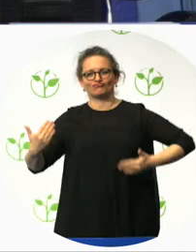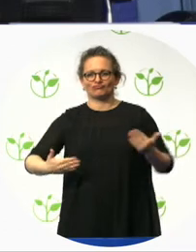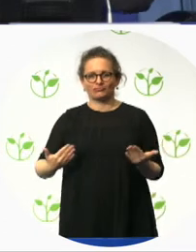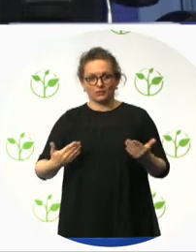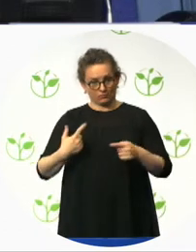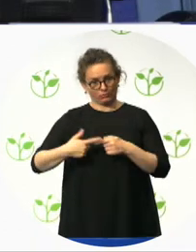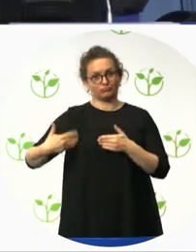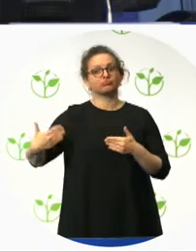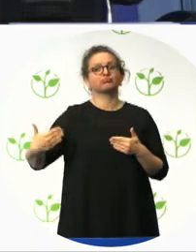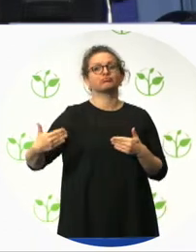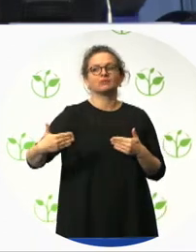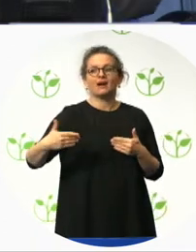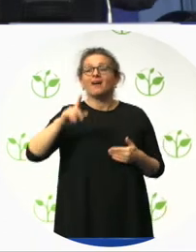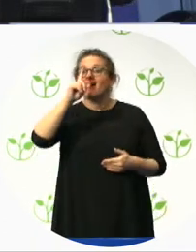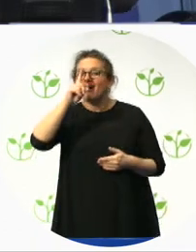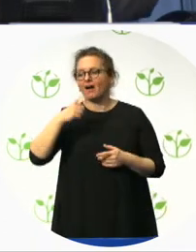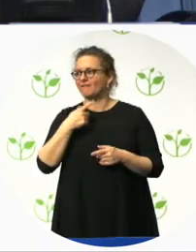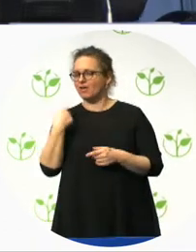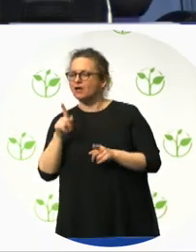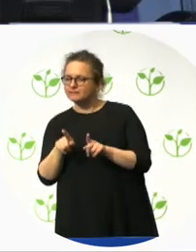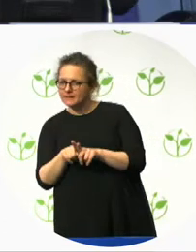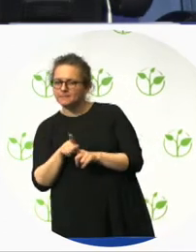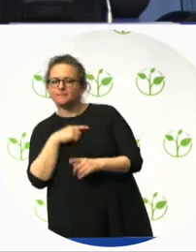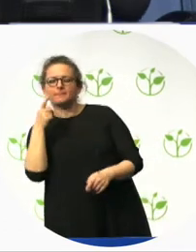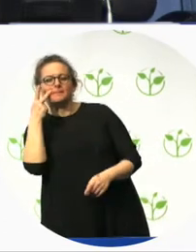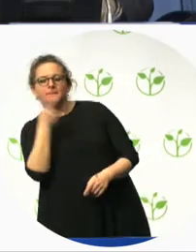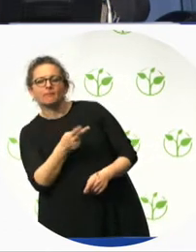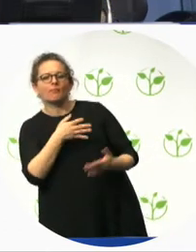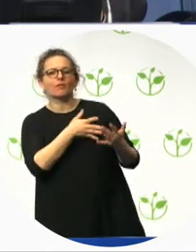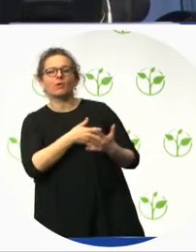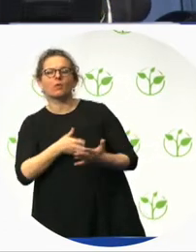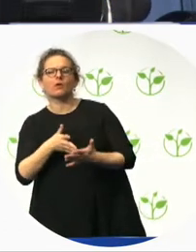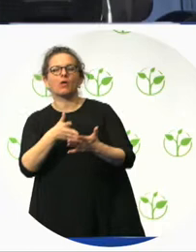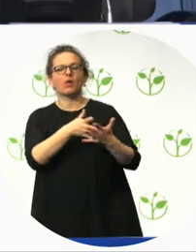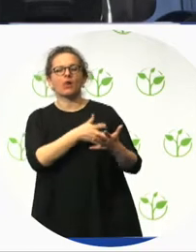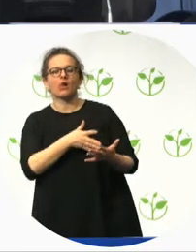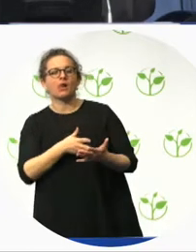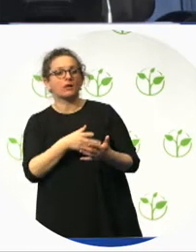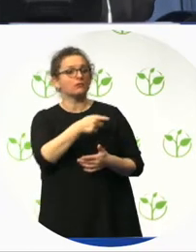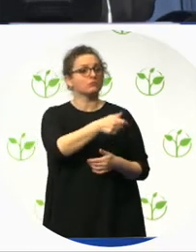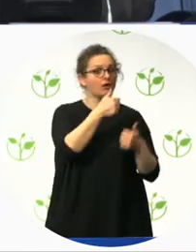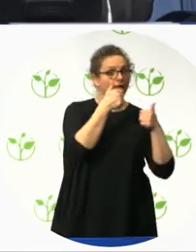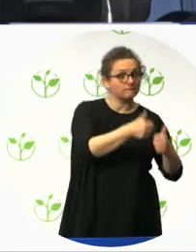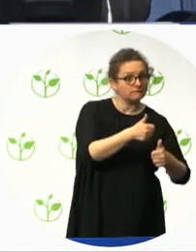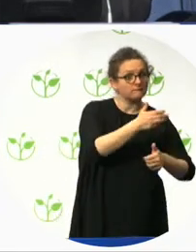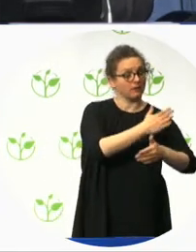persons with disabilities that visit the shop and report. So, of course, that's